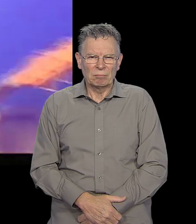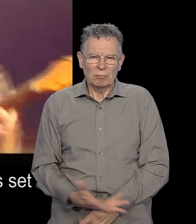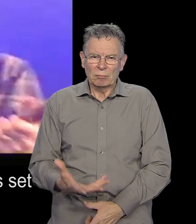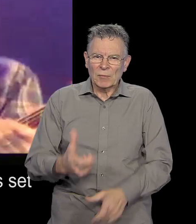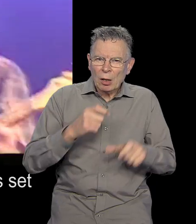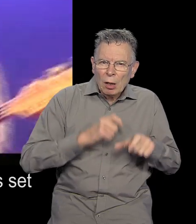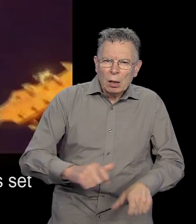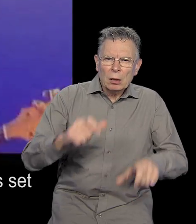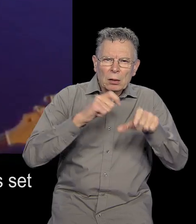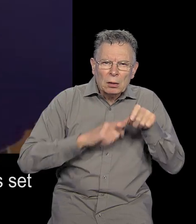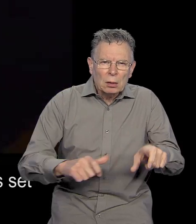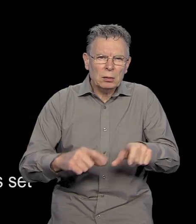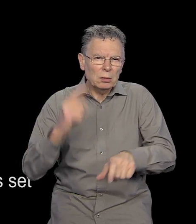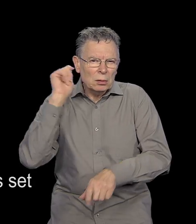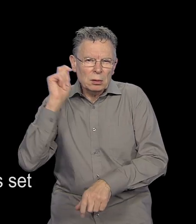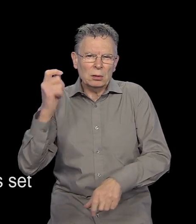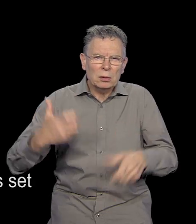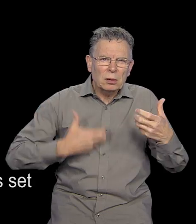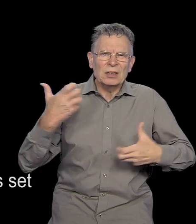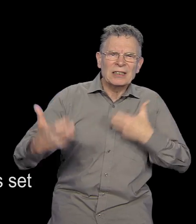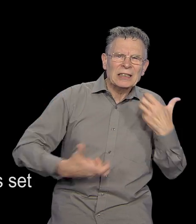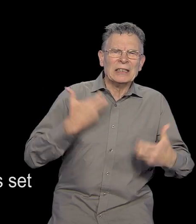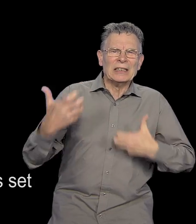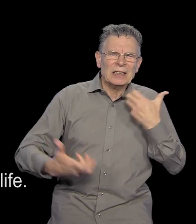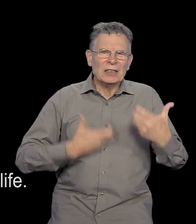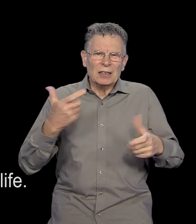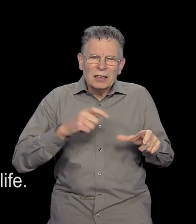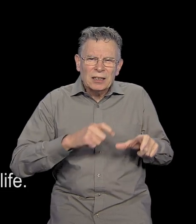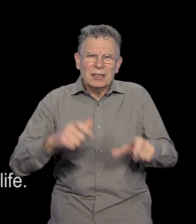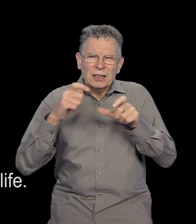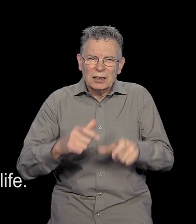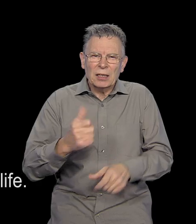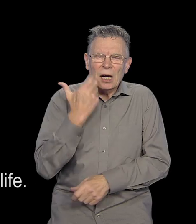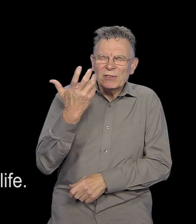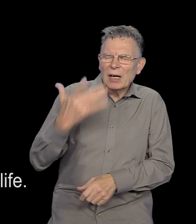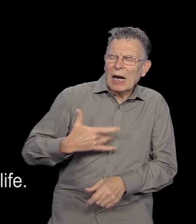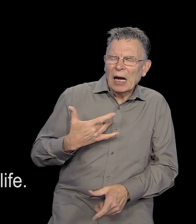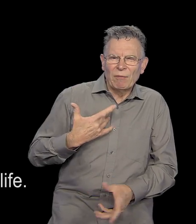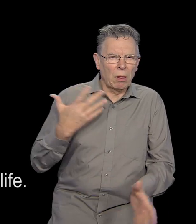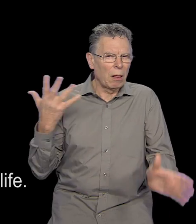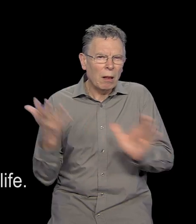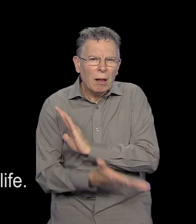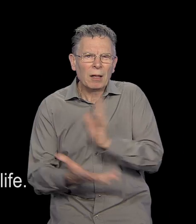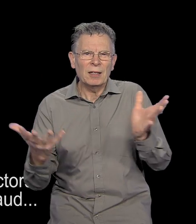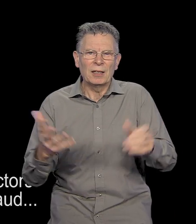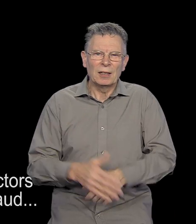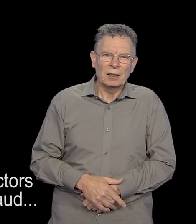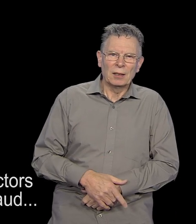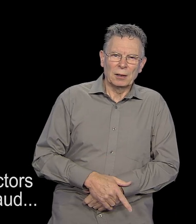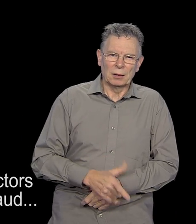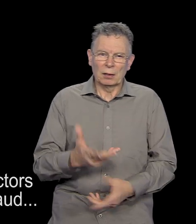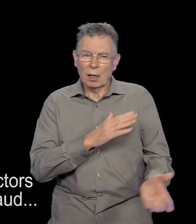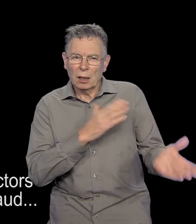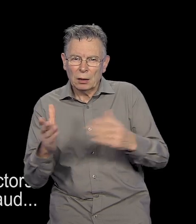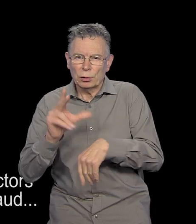The constant irritation of tinnitus set in and immediately set about disrupting his daily life. After being